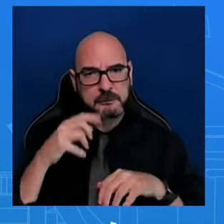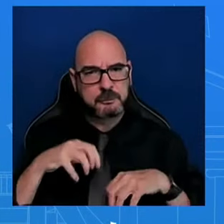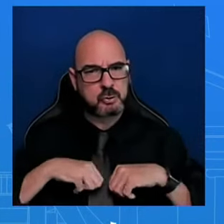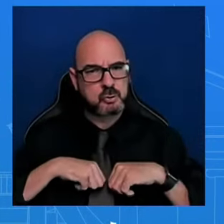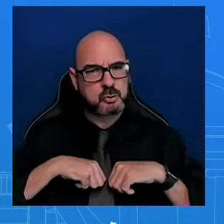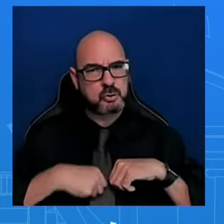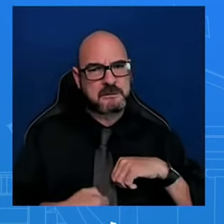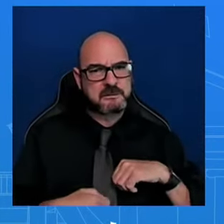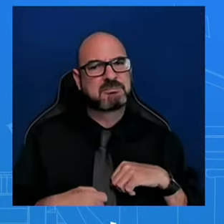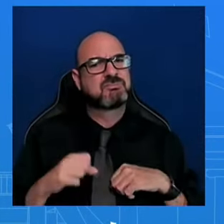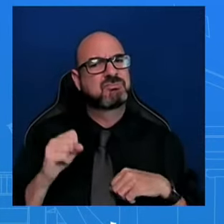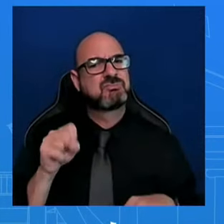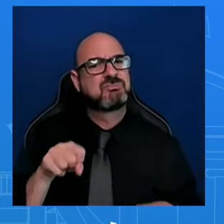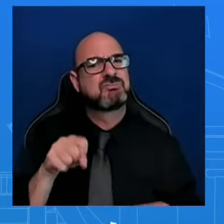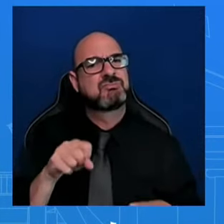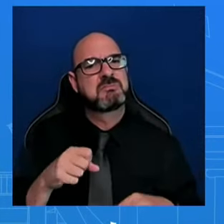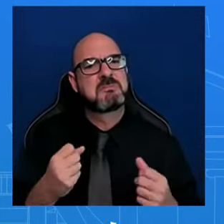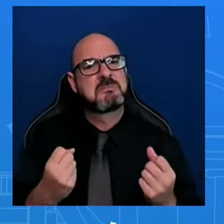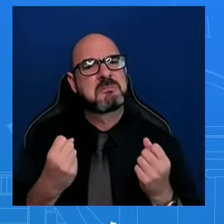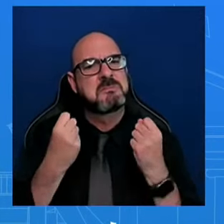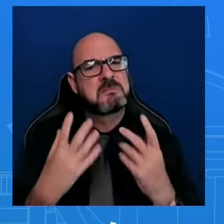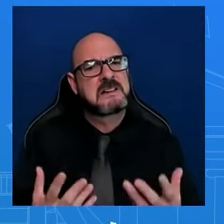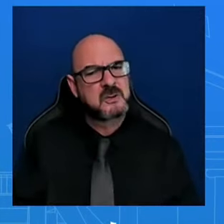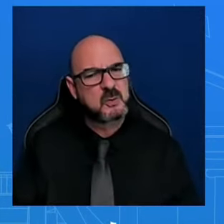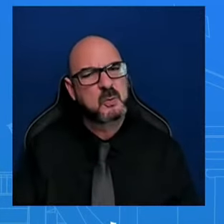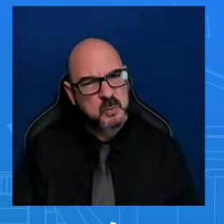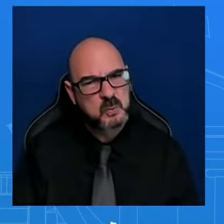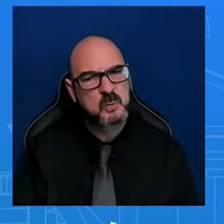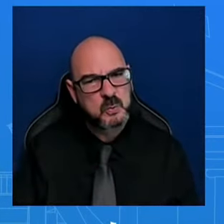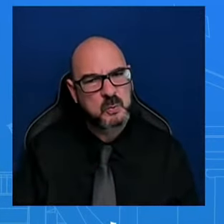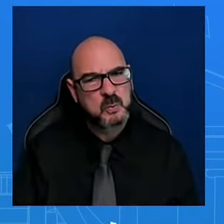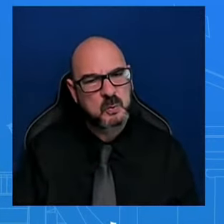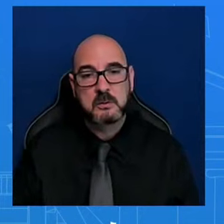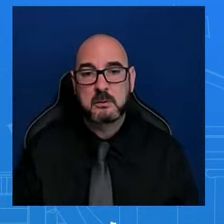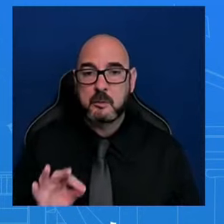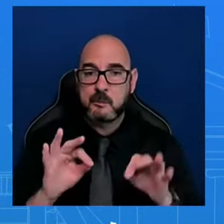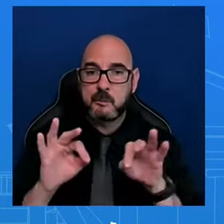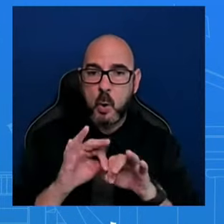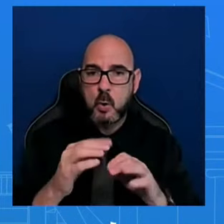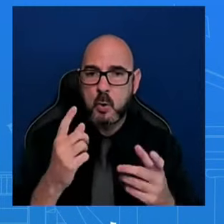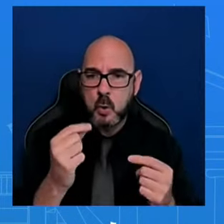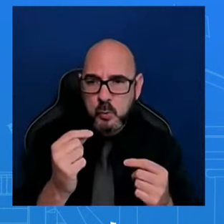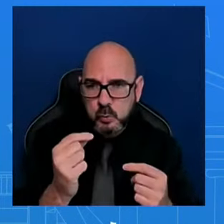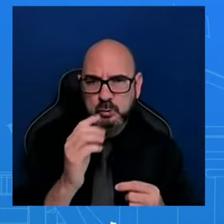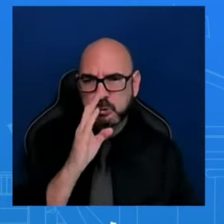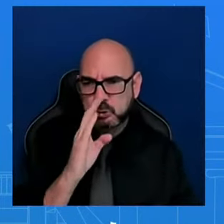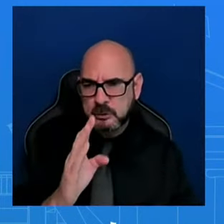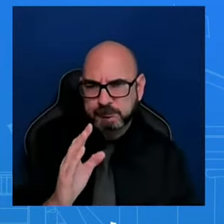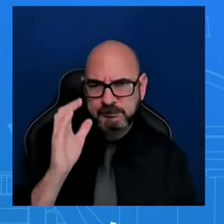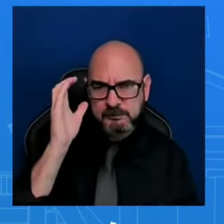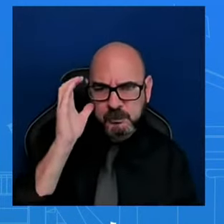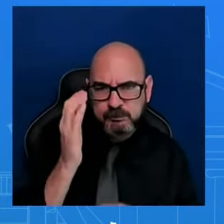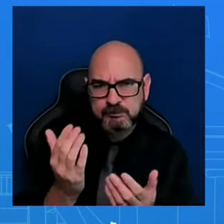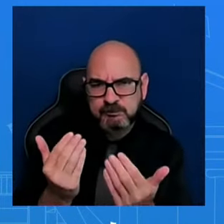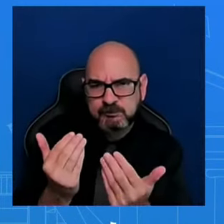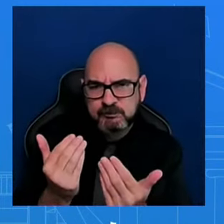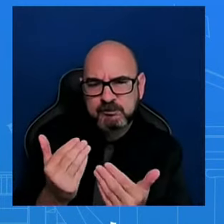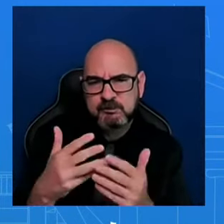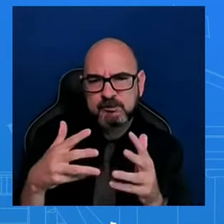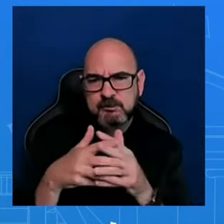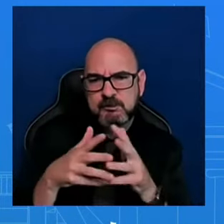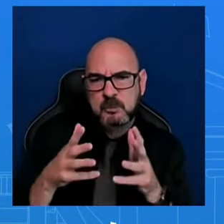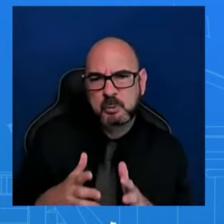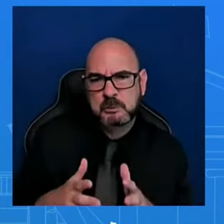important it is to hear directly from Americans. This is what the president wants to do. He's the president for all Americans. He has said that continuously